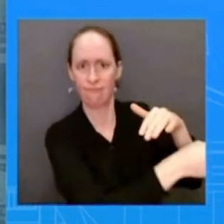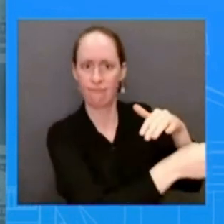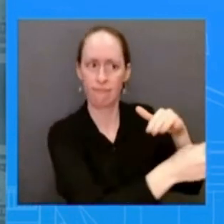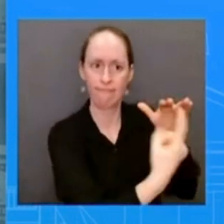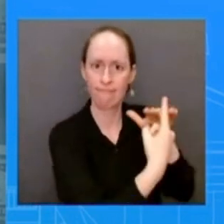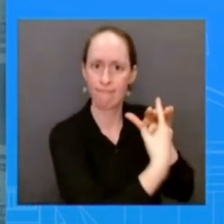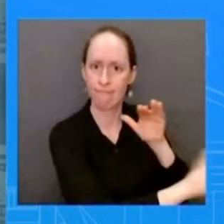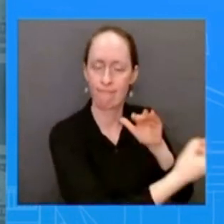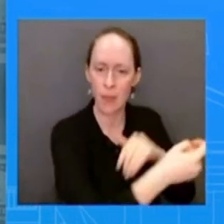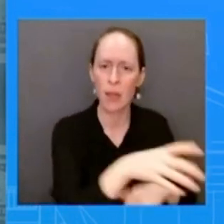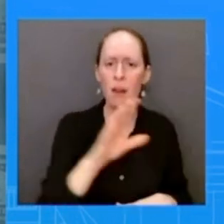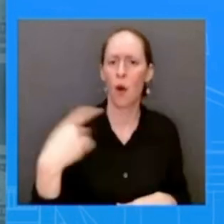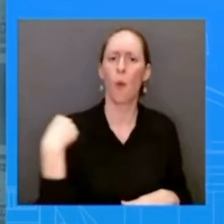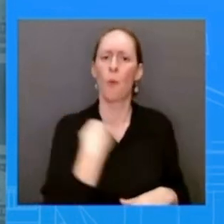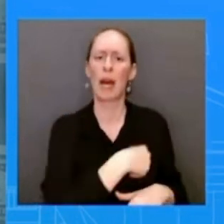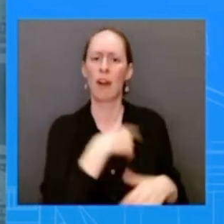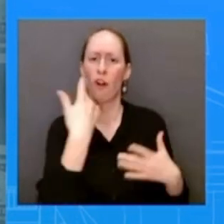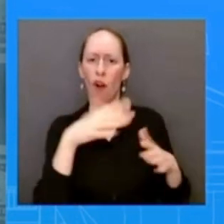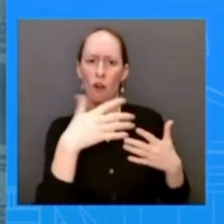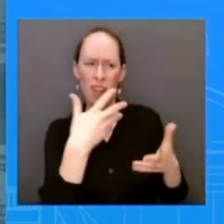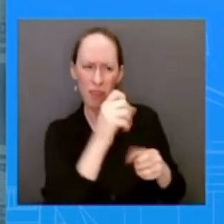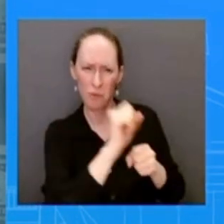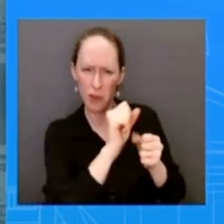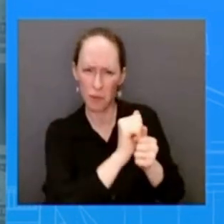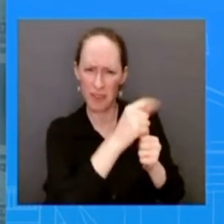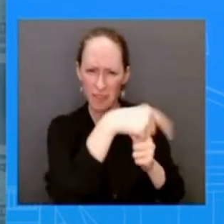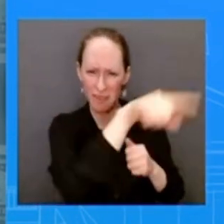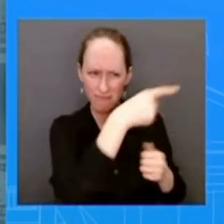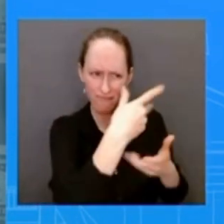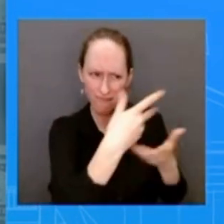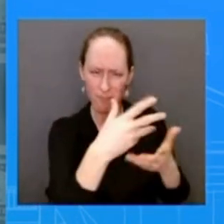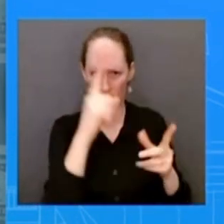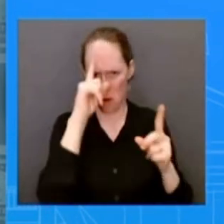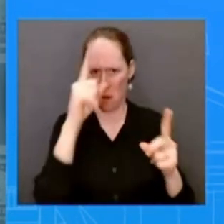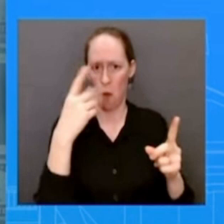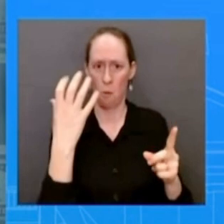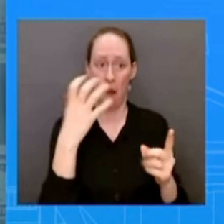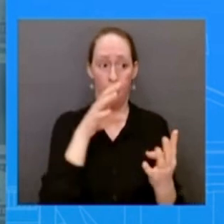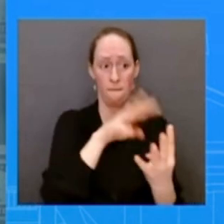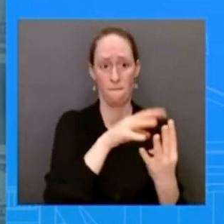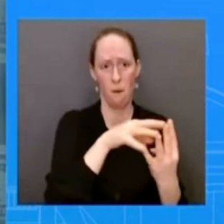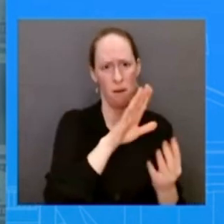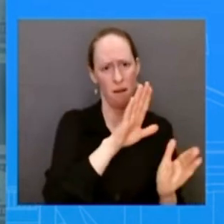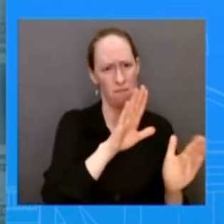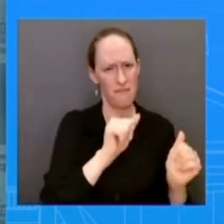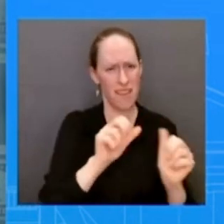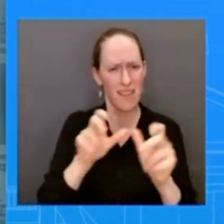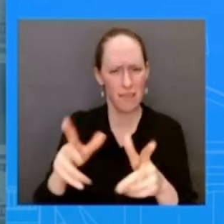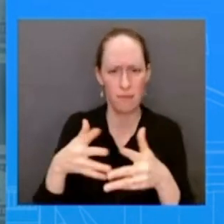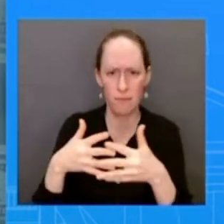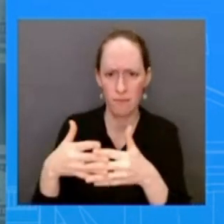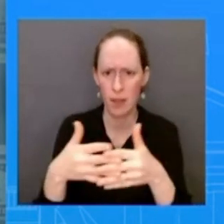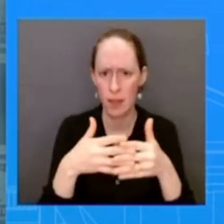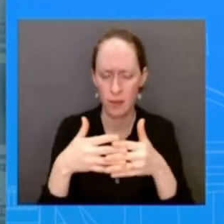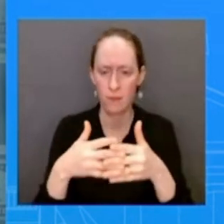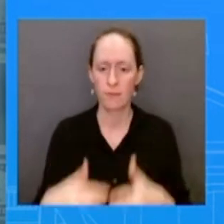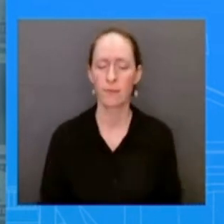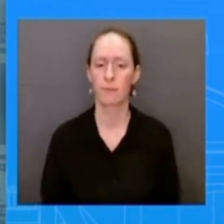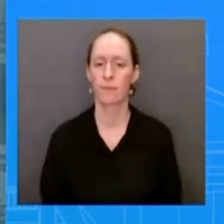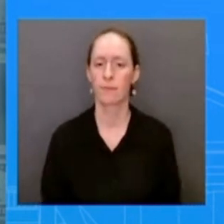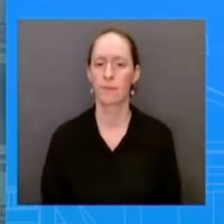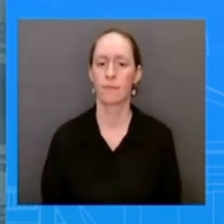president biden has been kept updated on this incident senior members of the white house has have also been engaged